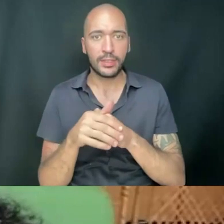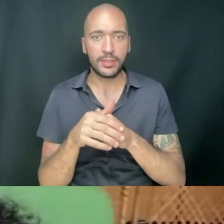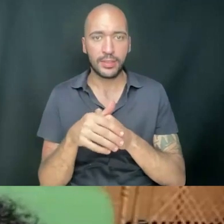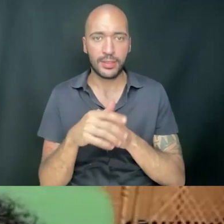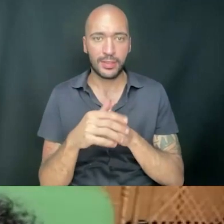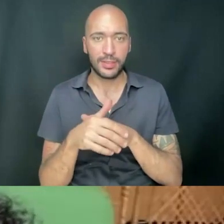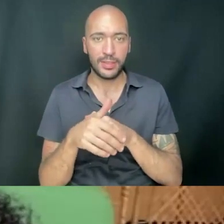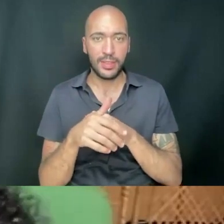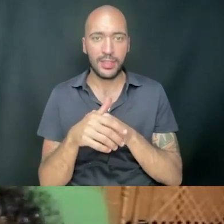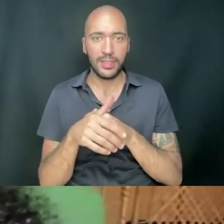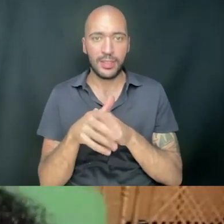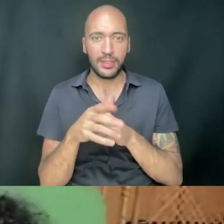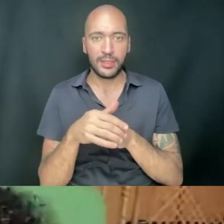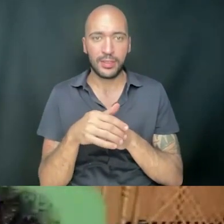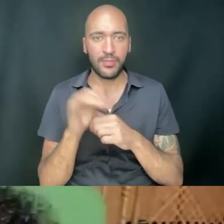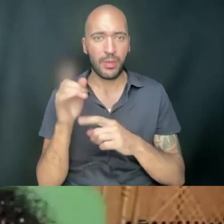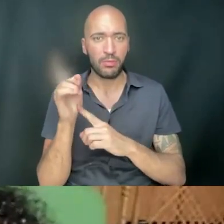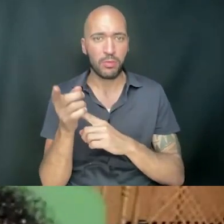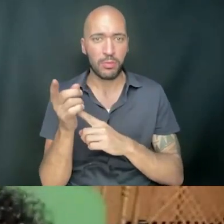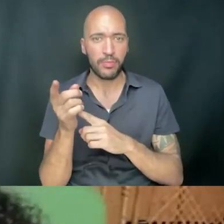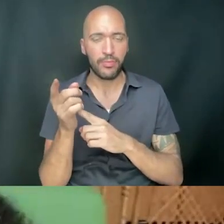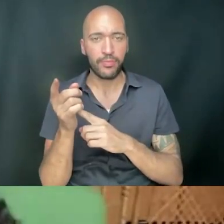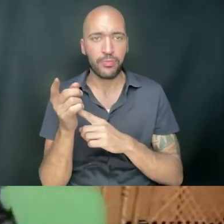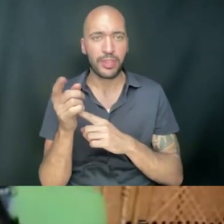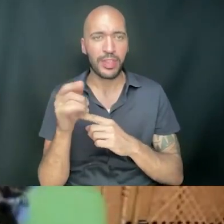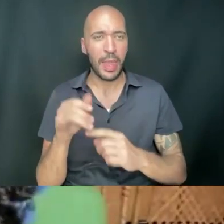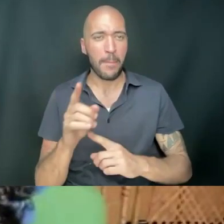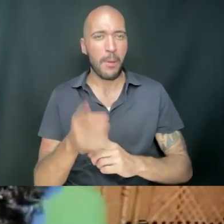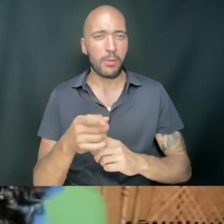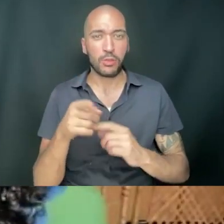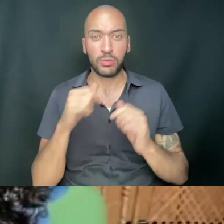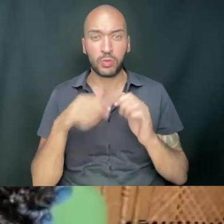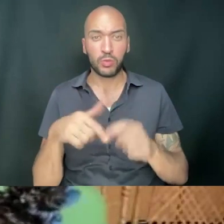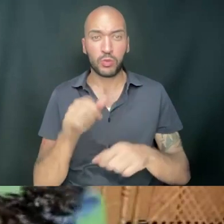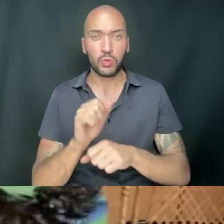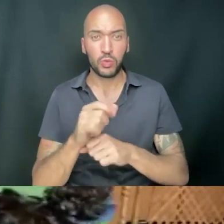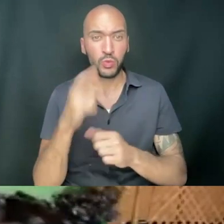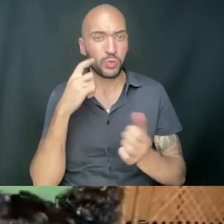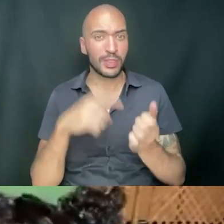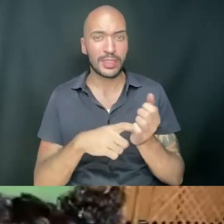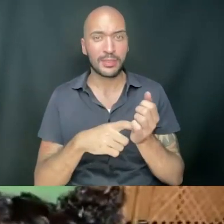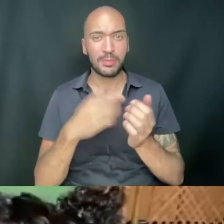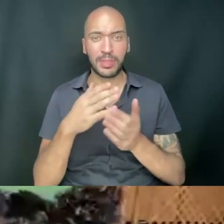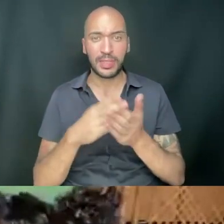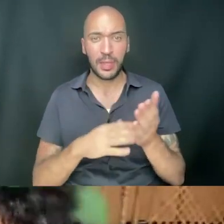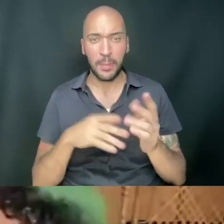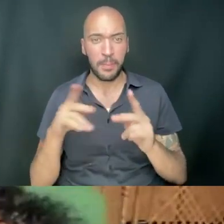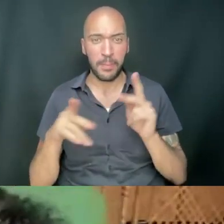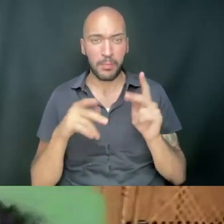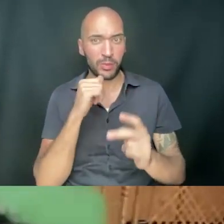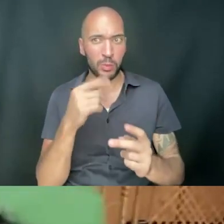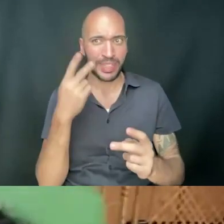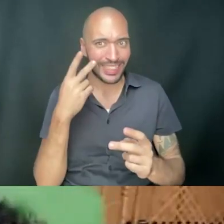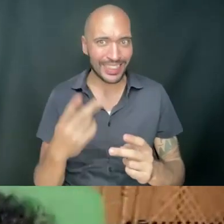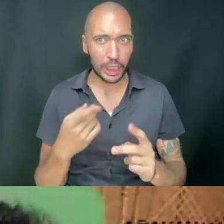Um, and there was that moment that it was, like, oh, you could be doing this work, and you realize that maybe some people actually don't see